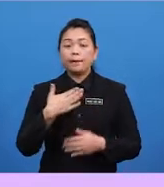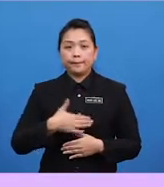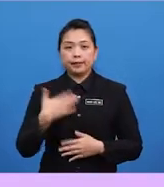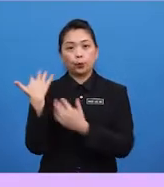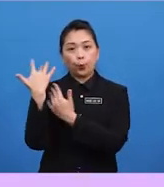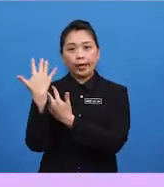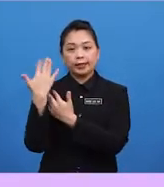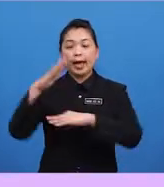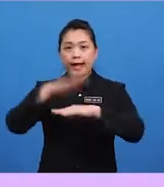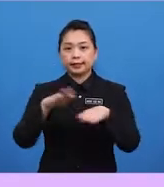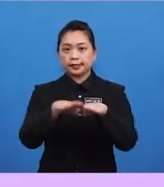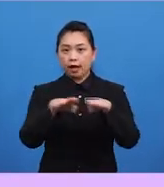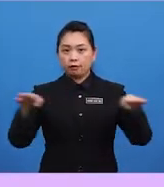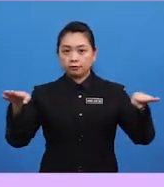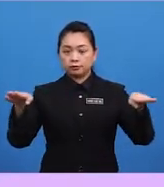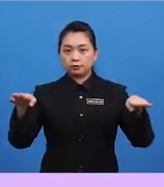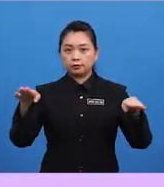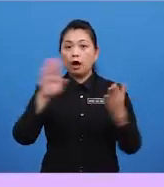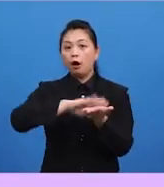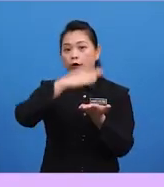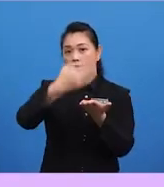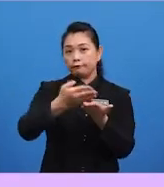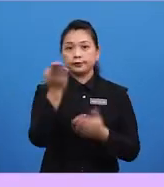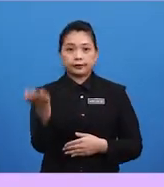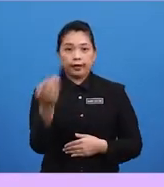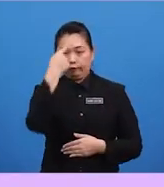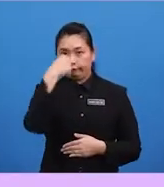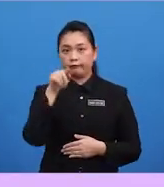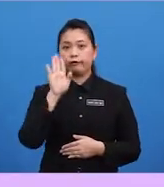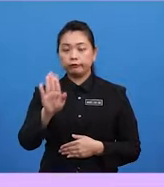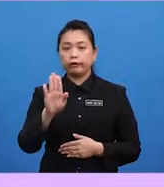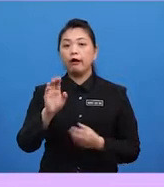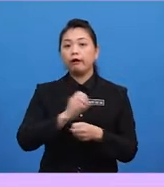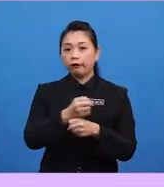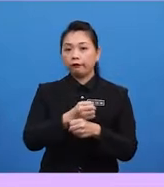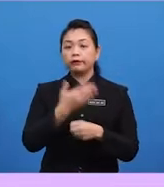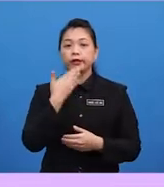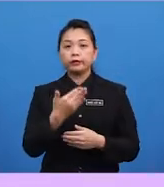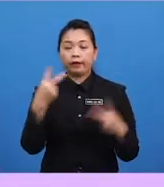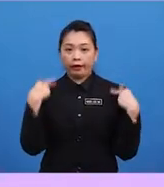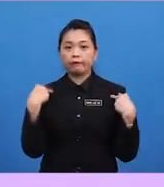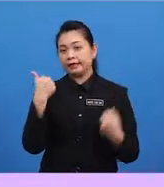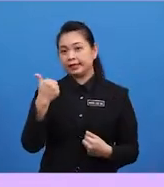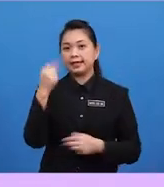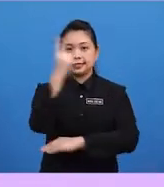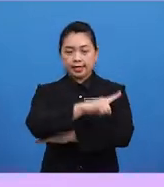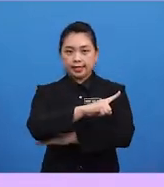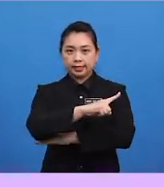Please wait at the counter over there for your coffee. Thank you. Have a nice day.